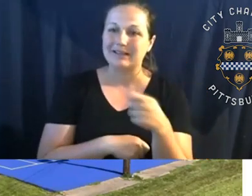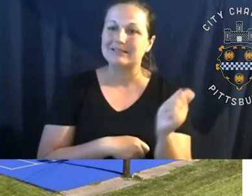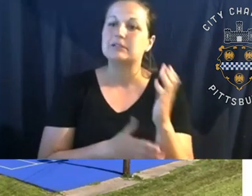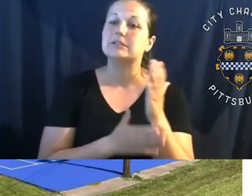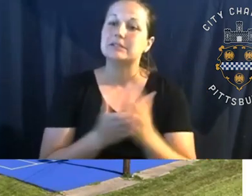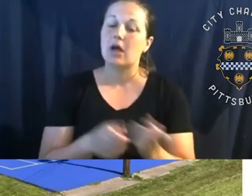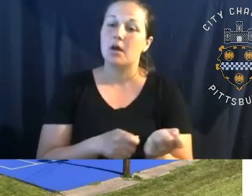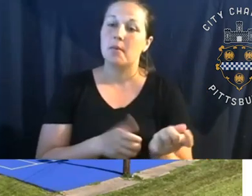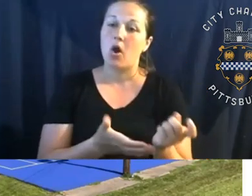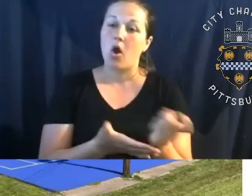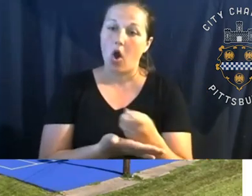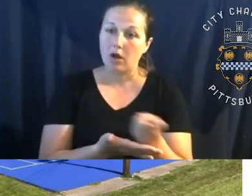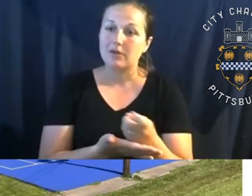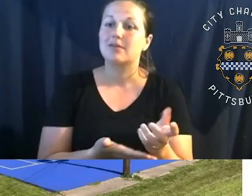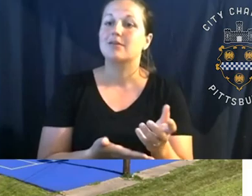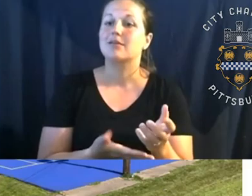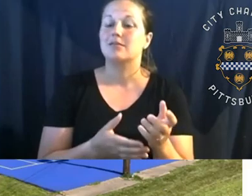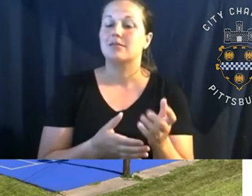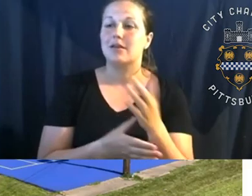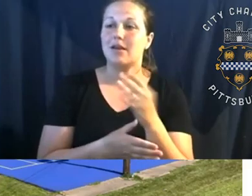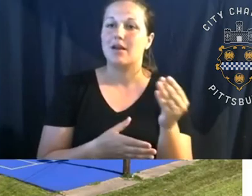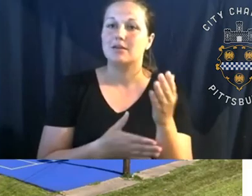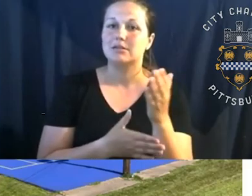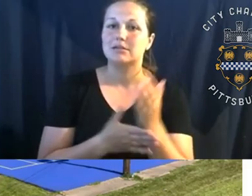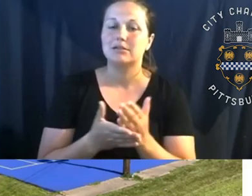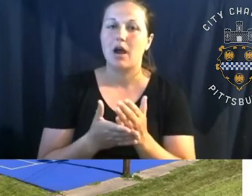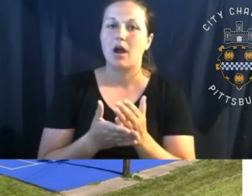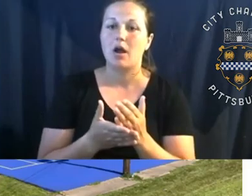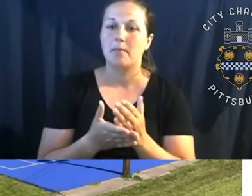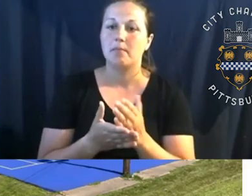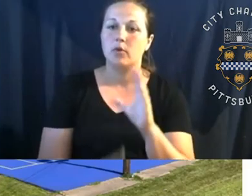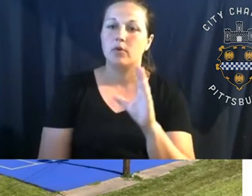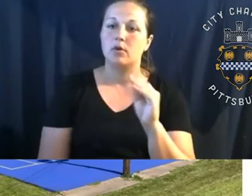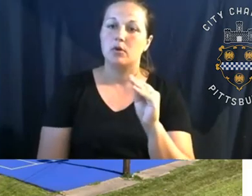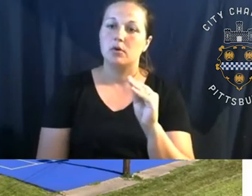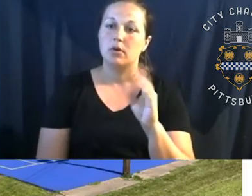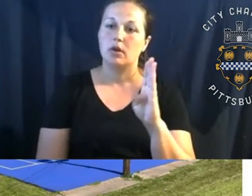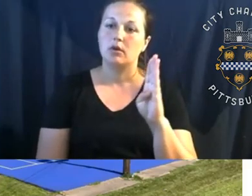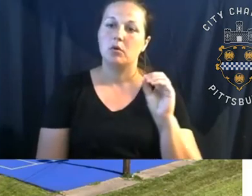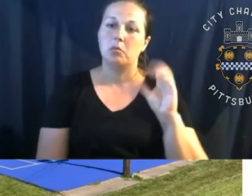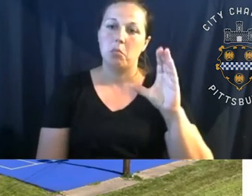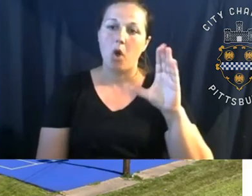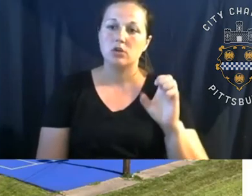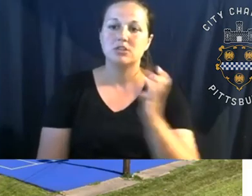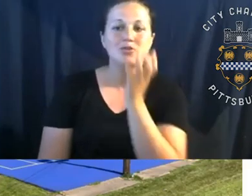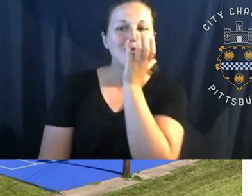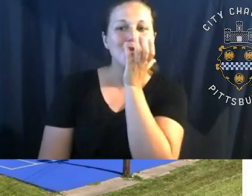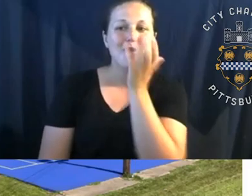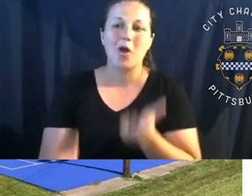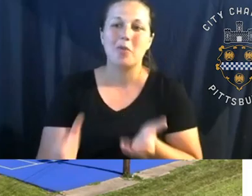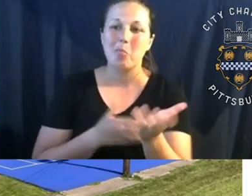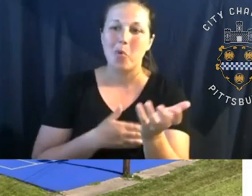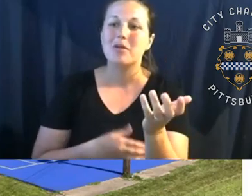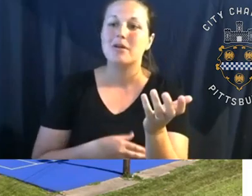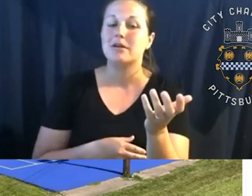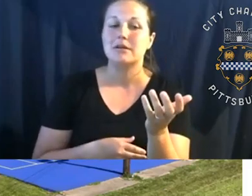and some deck hockey courts, as well as a couple, um, bocce and lawn blowing. There are a few pickleball courts as well. Pickleball